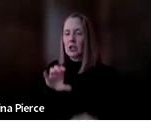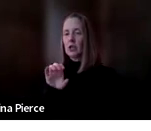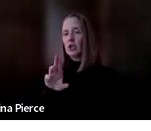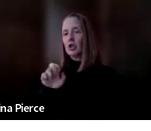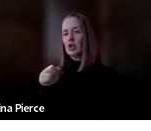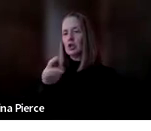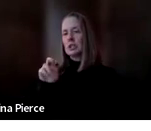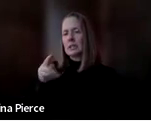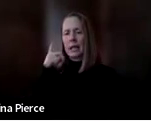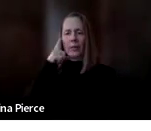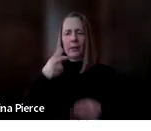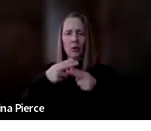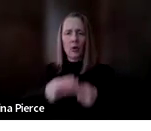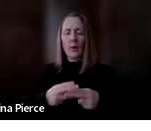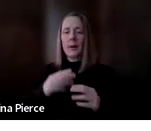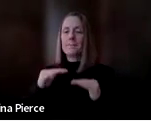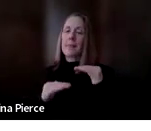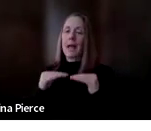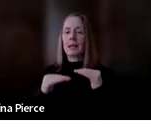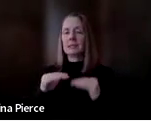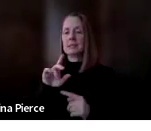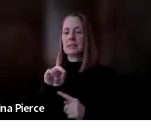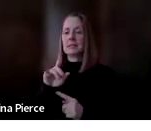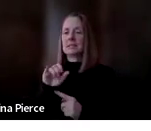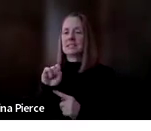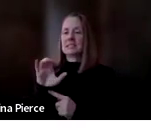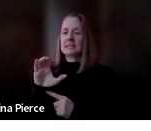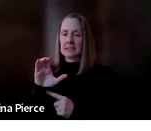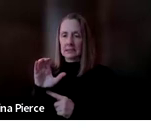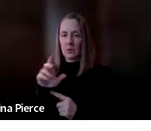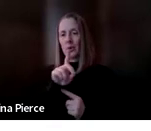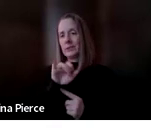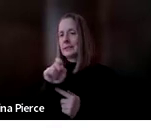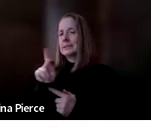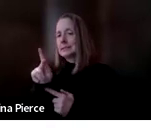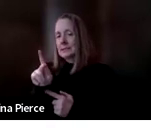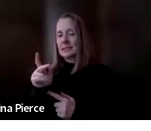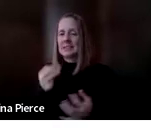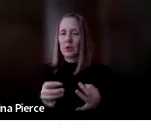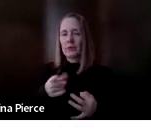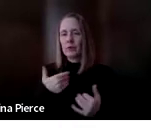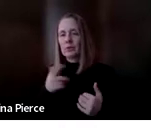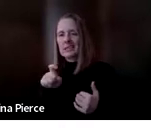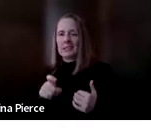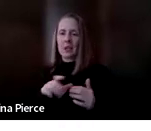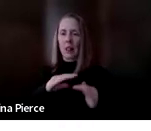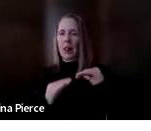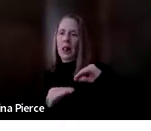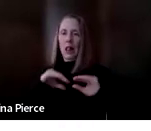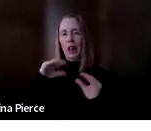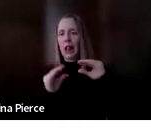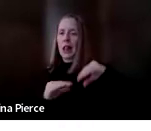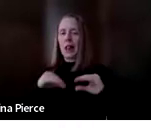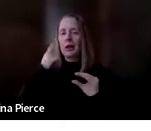discs a lot of the time this might be um great for someone to have to have a little bit of wiggle in their seat and has bumps on it for texture and